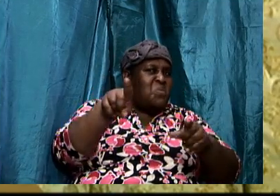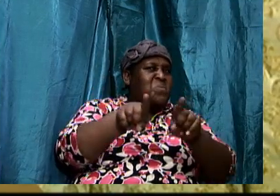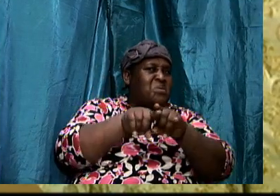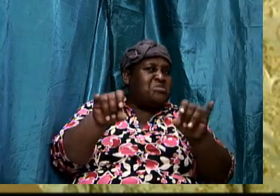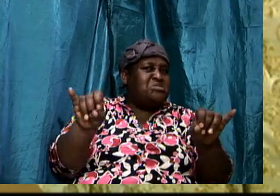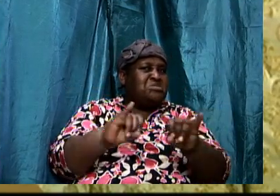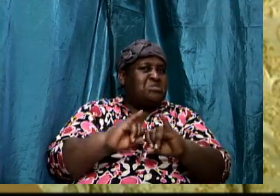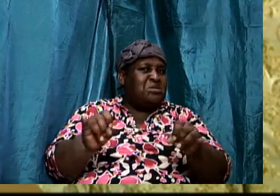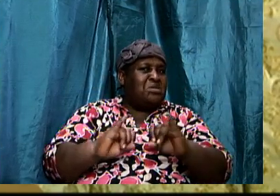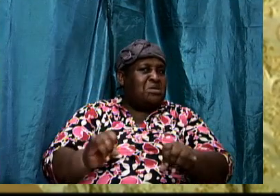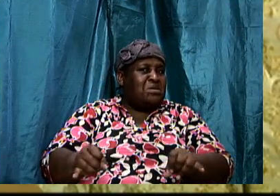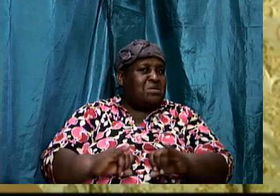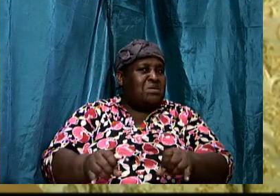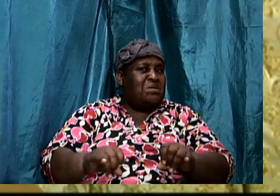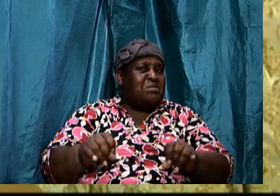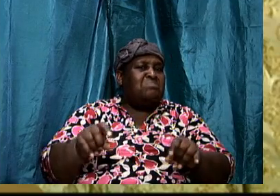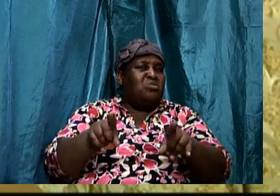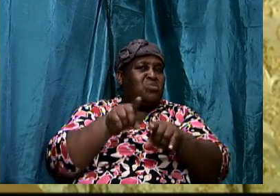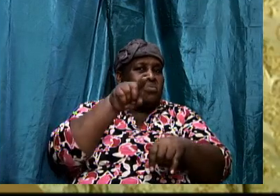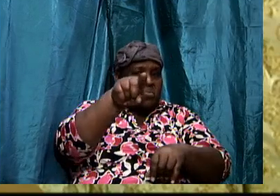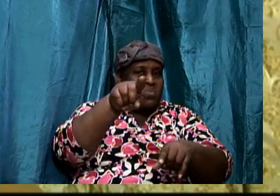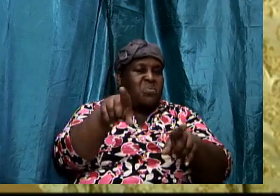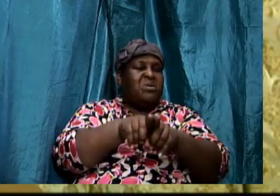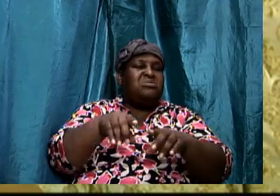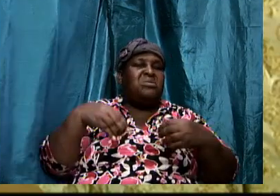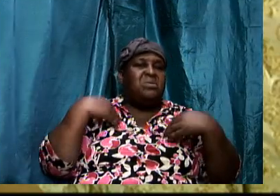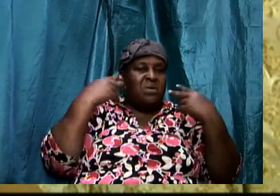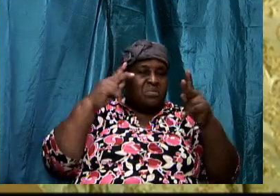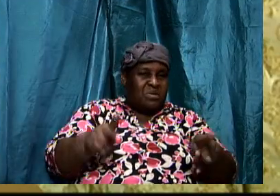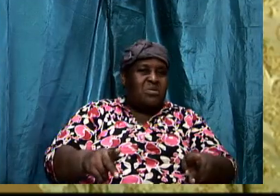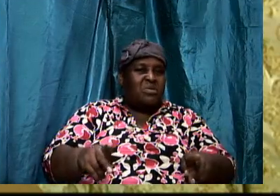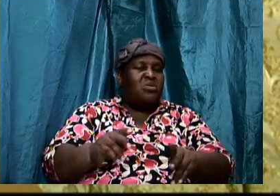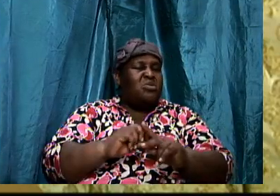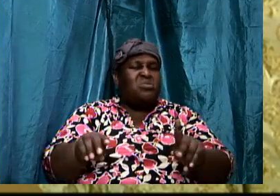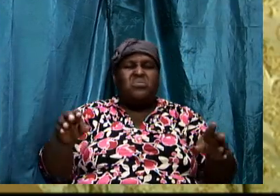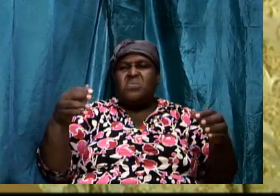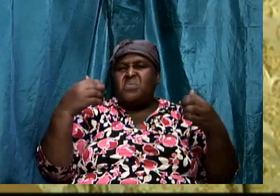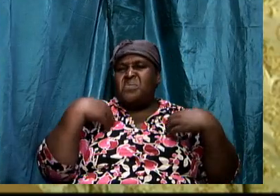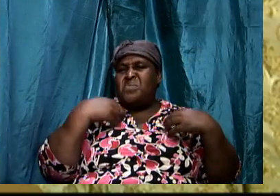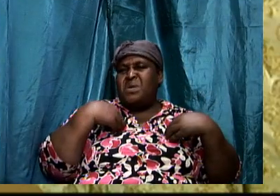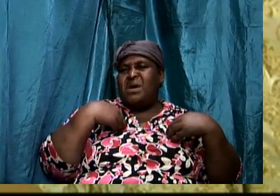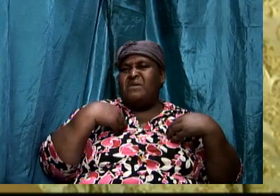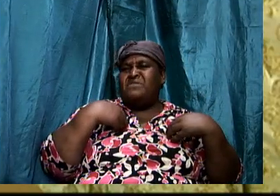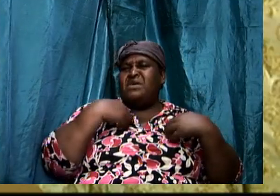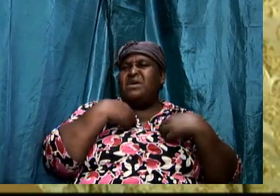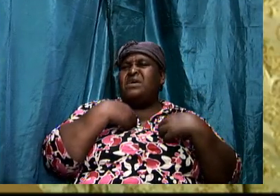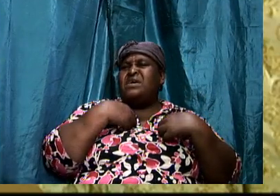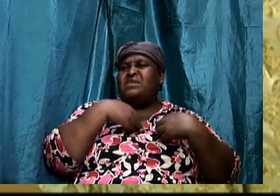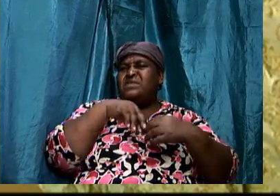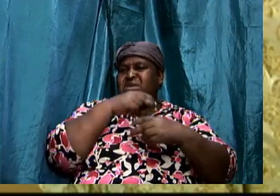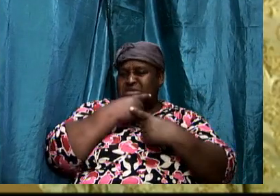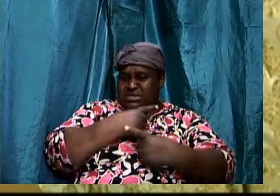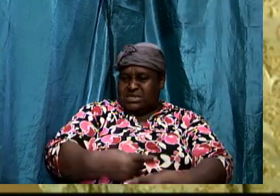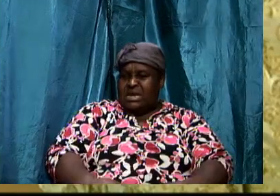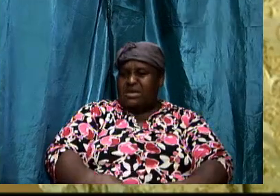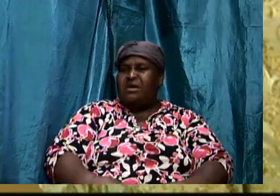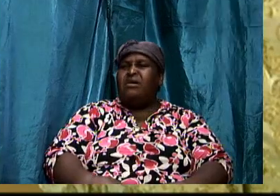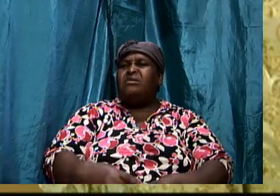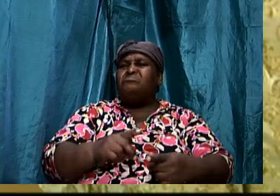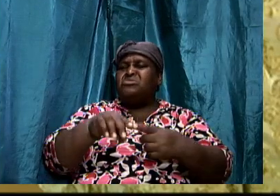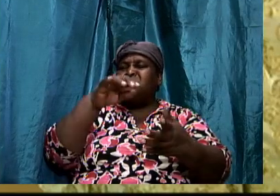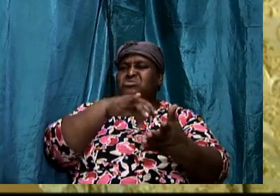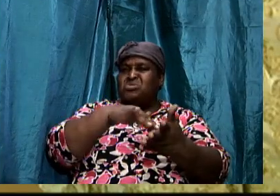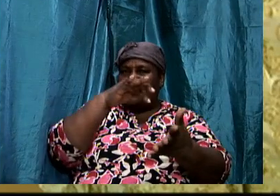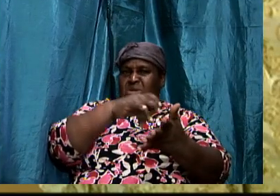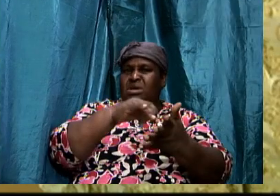if you as a young person don't have that desire to get into the Word and not just have the desire